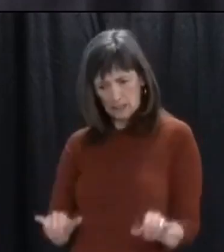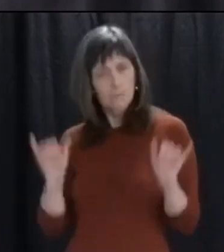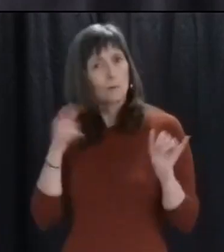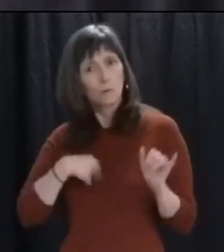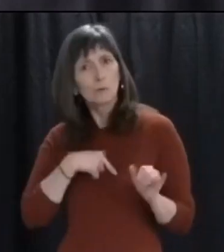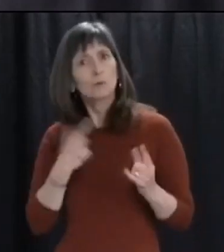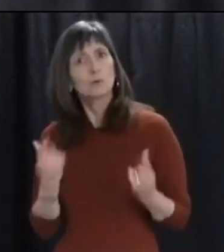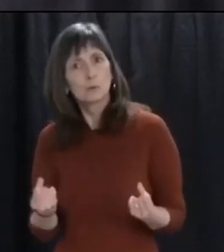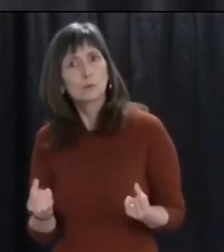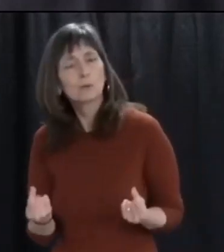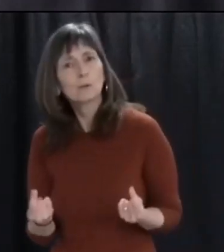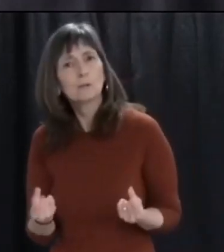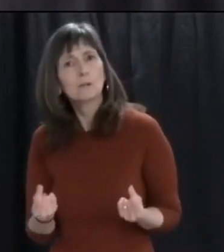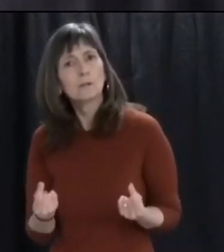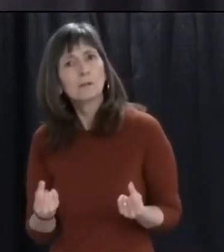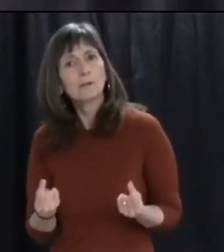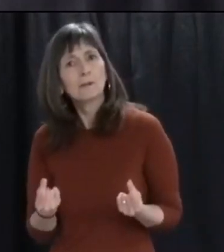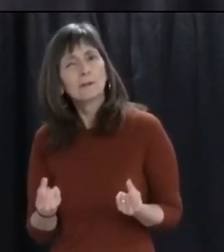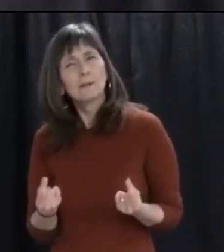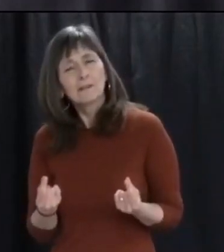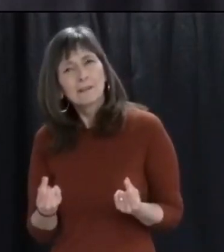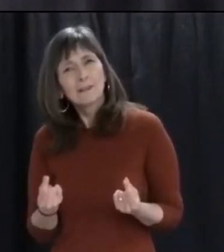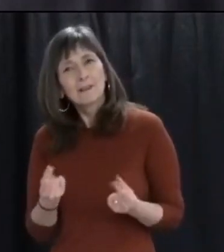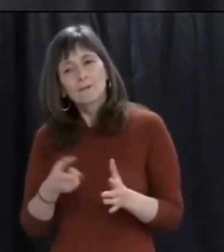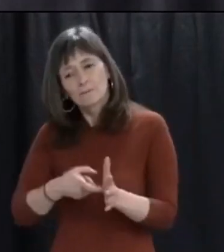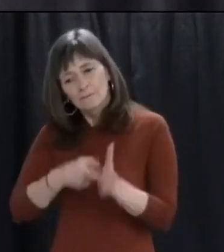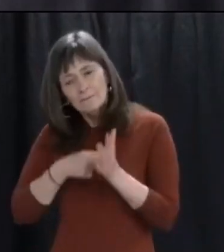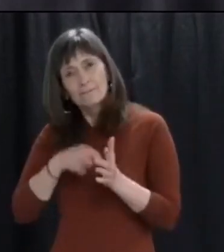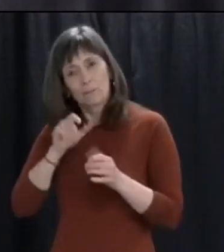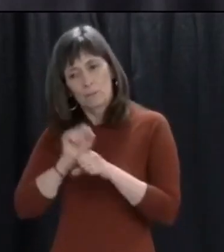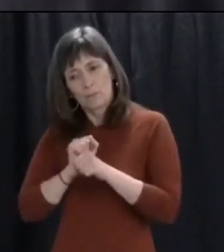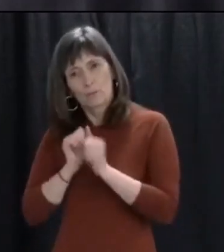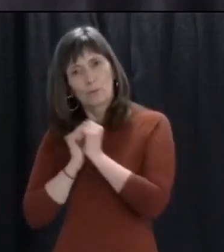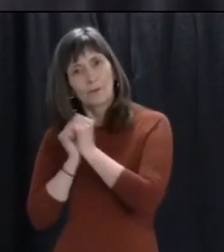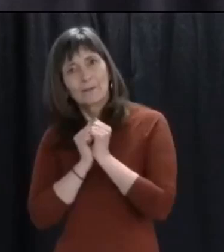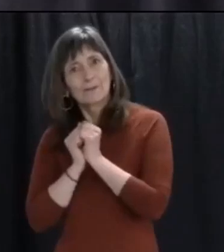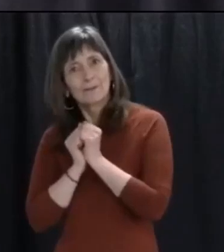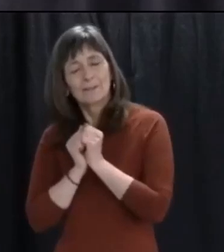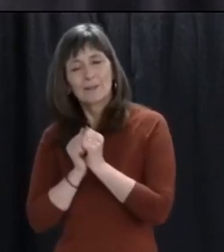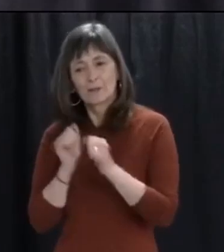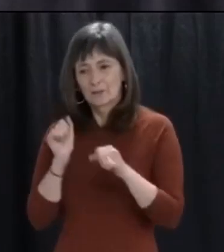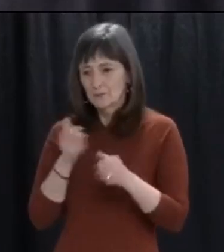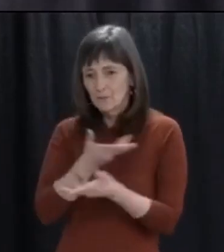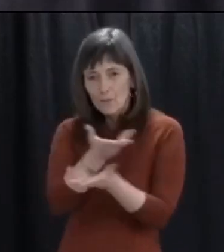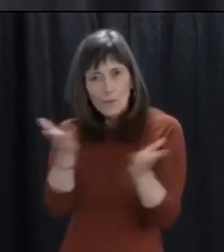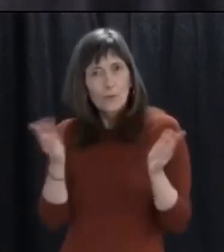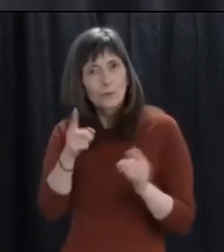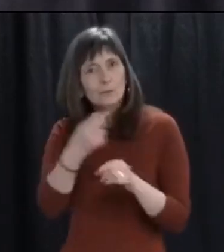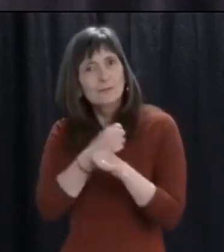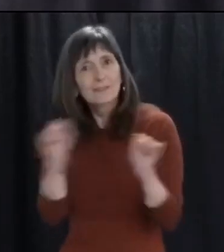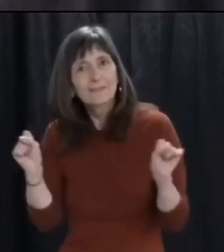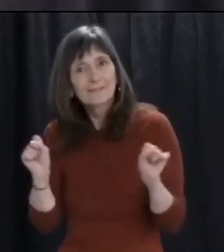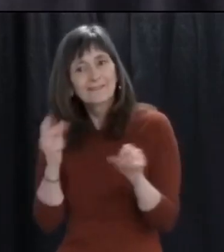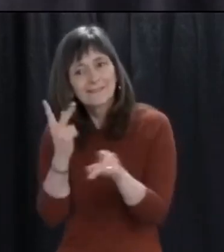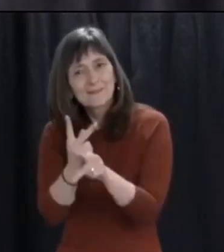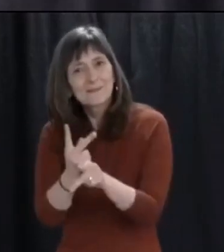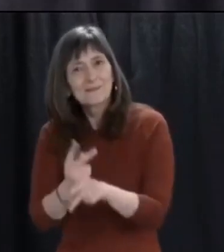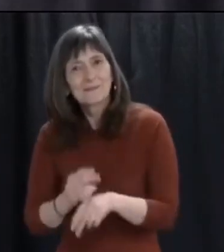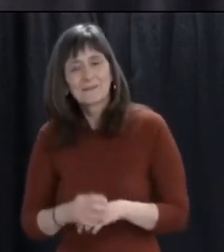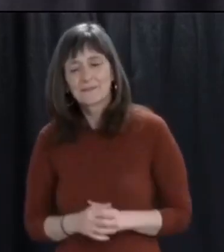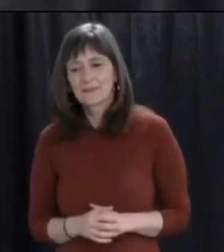This is a time when we need to work together to continue to protect our residents and to keep them safe from COVID-19,